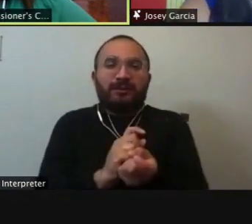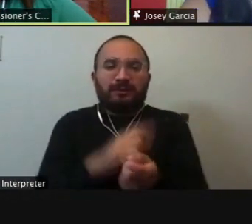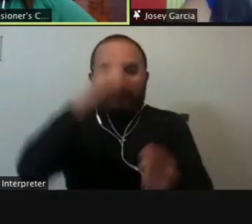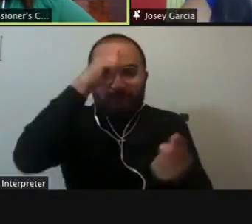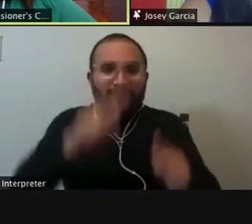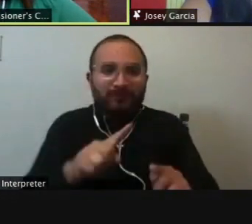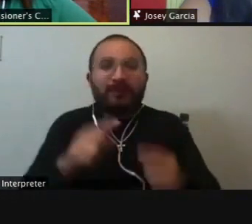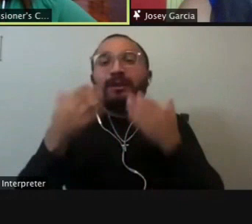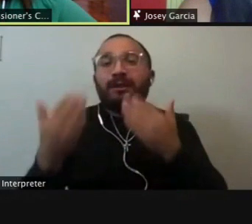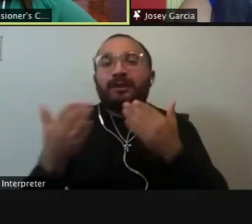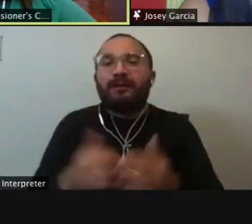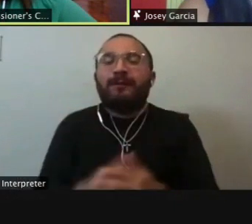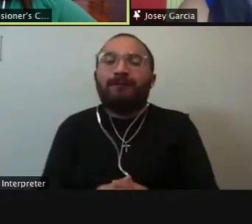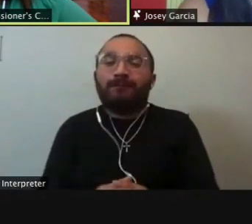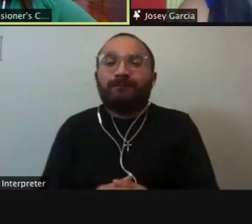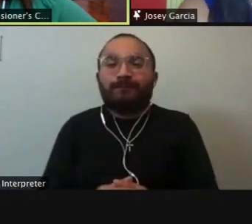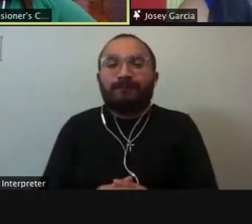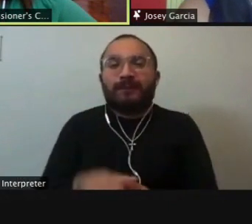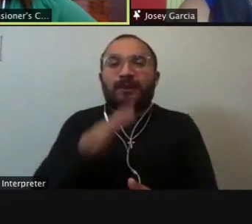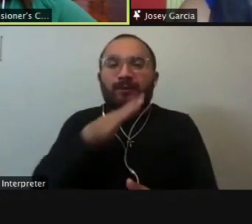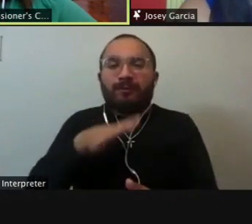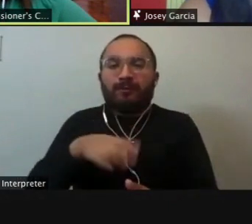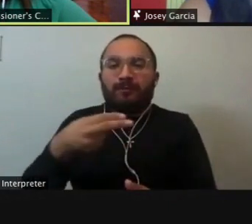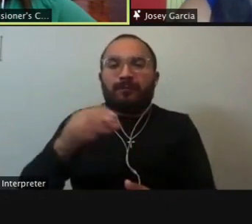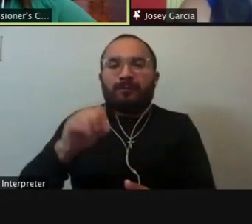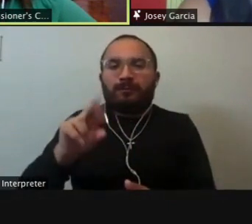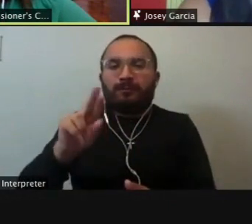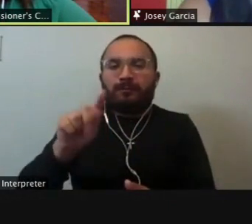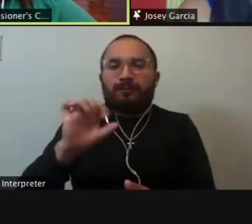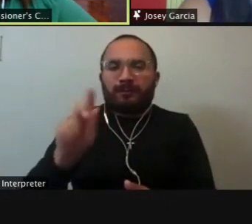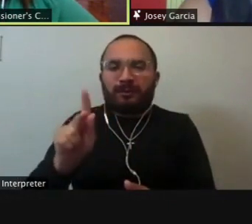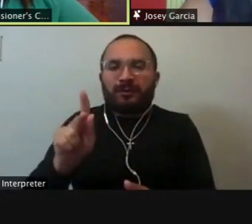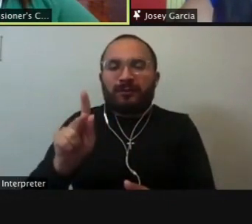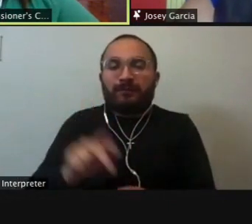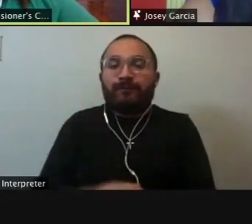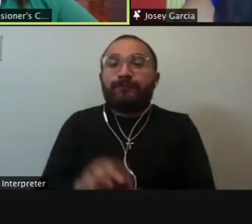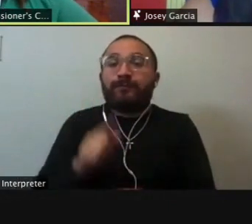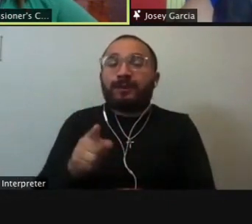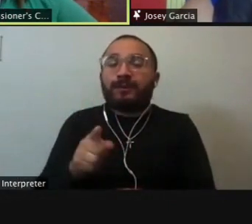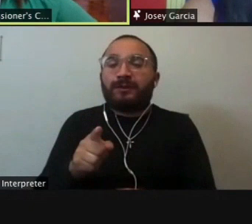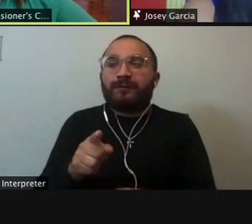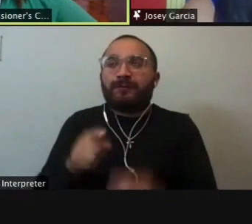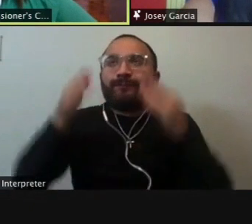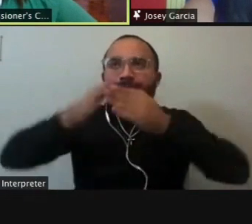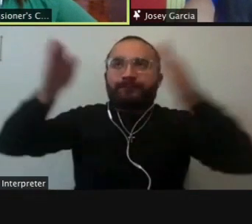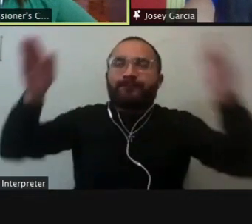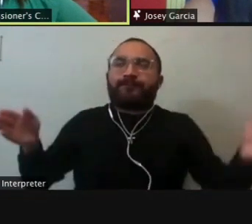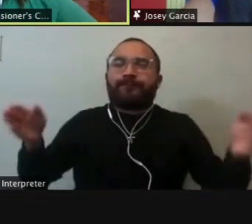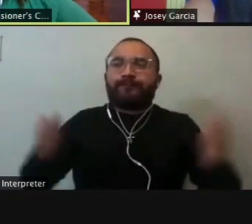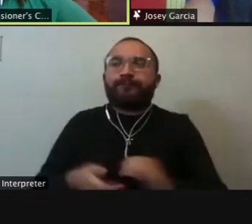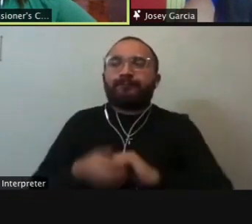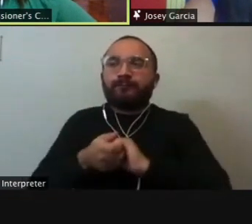Thank you, sir. Ms. Hortick, same question for you. Are you open to committing yourself